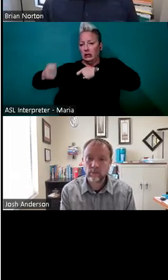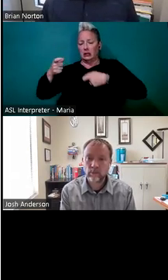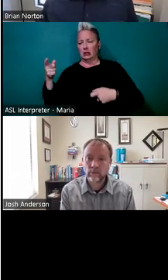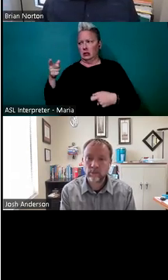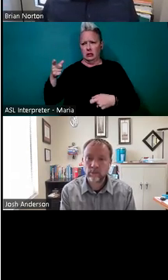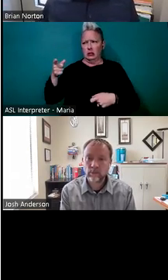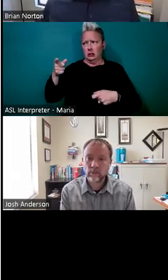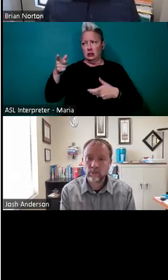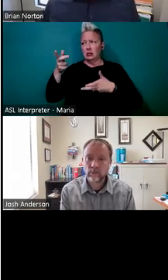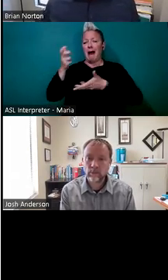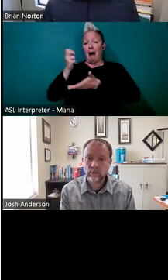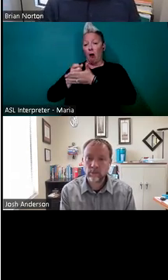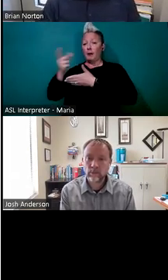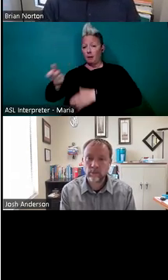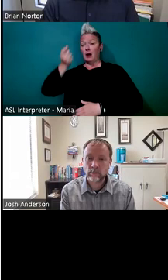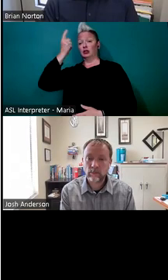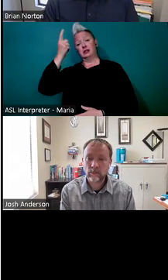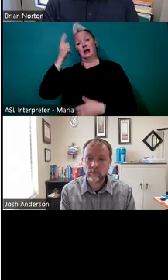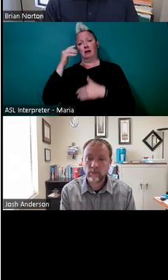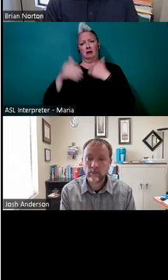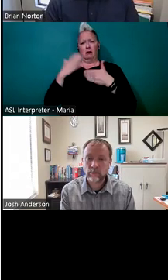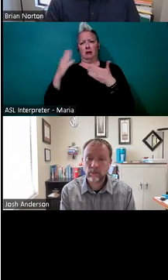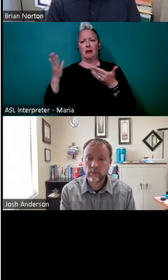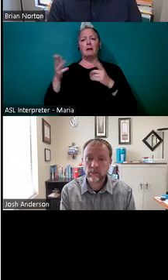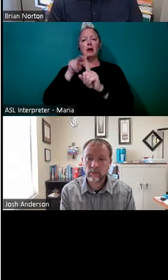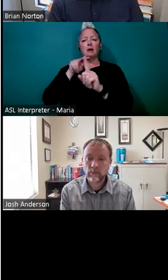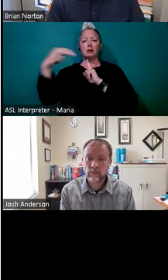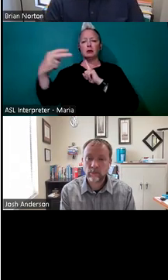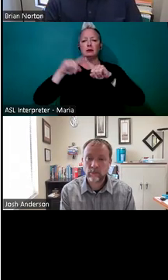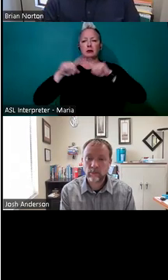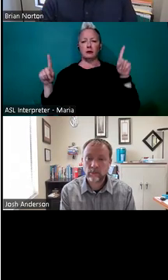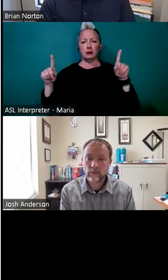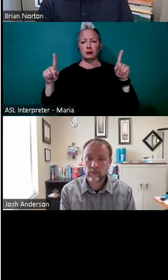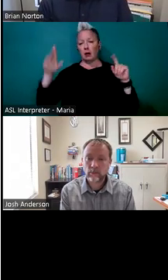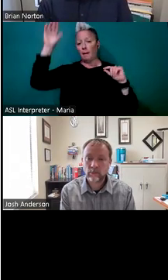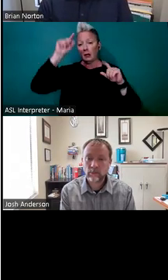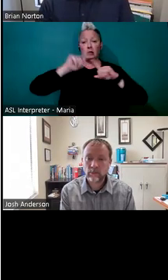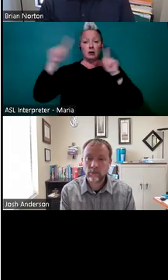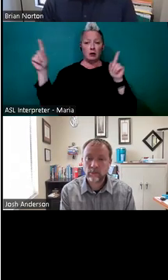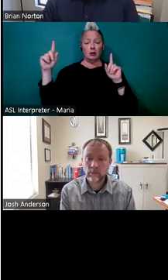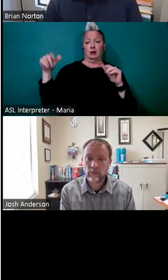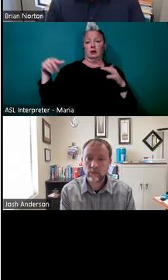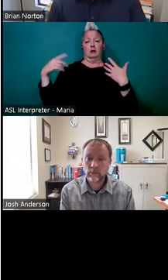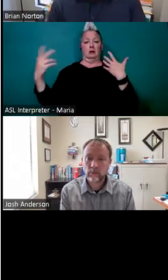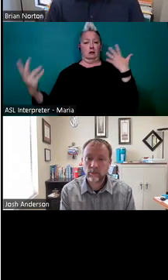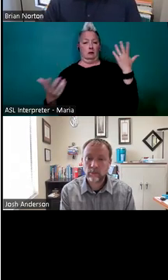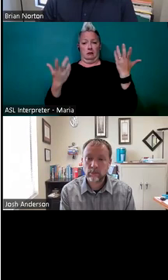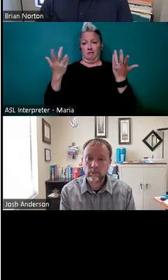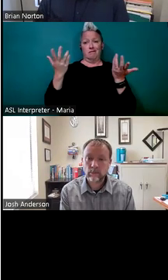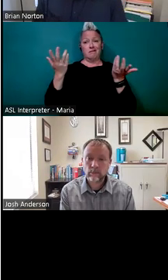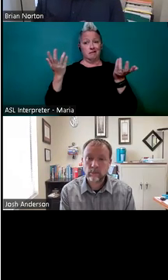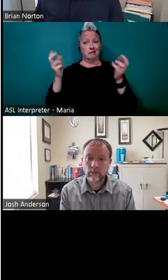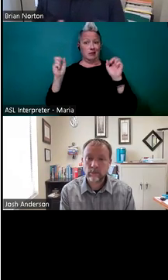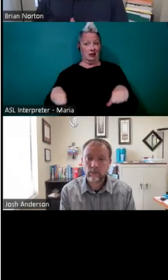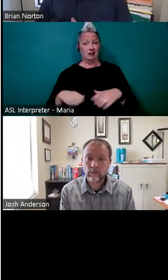making them or helping them understand where things are, they may just have a different opinion about the particular person or the particular job. Um,